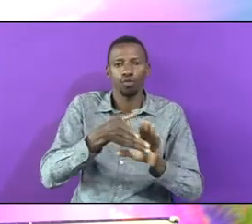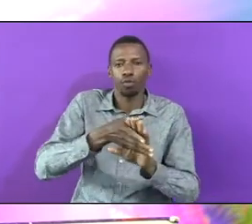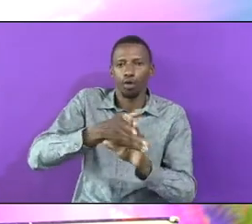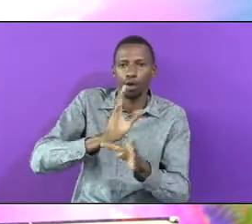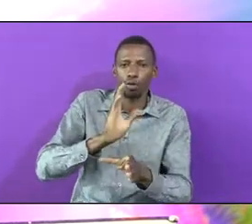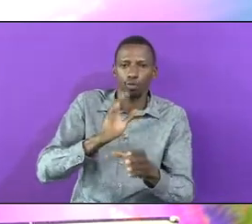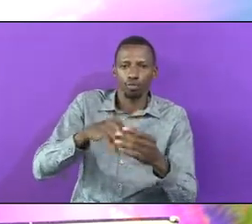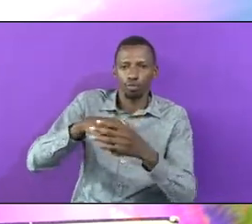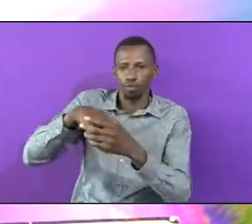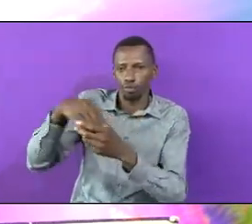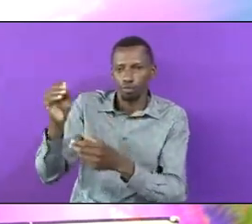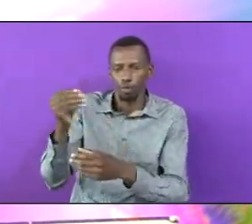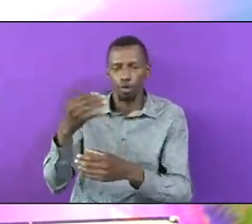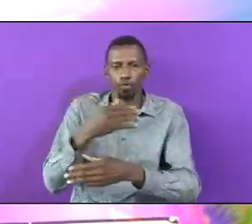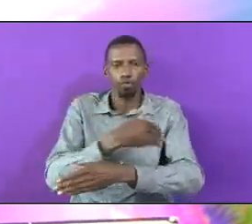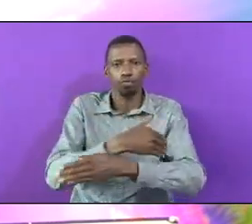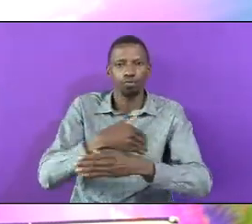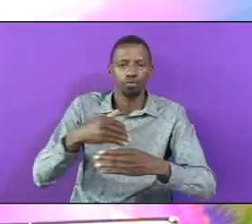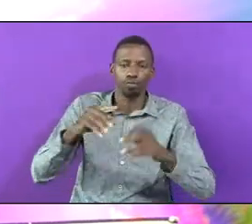Territory